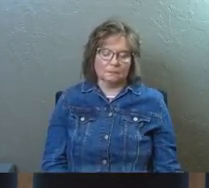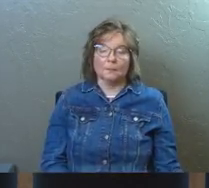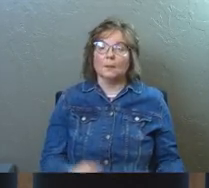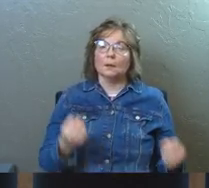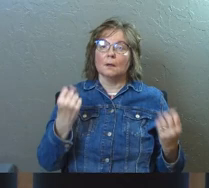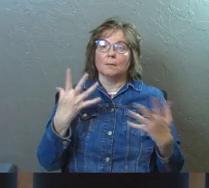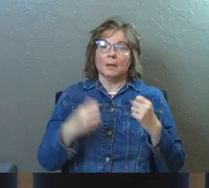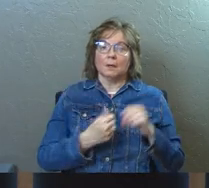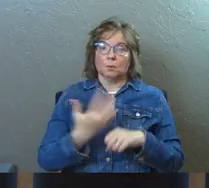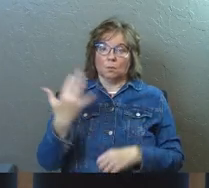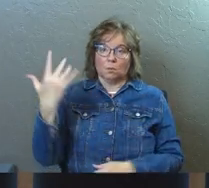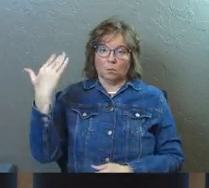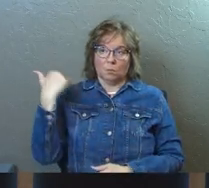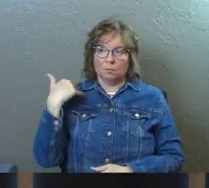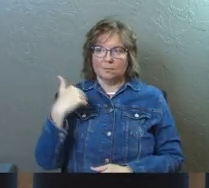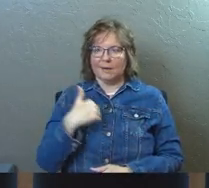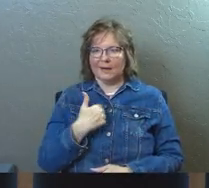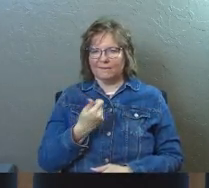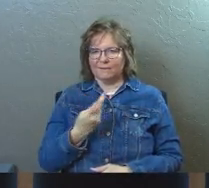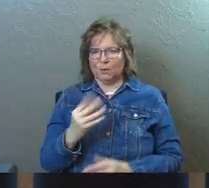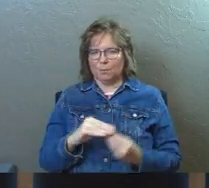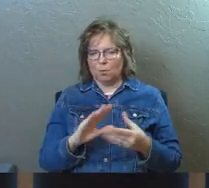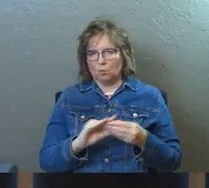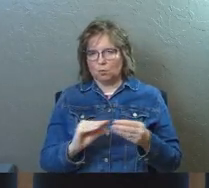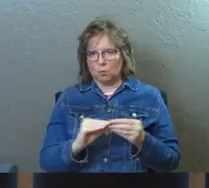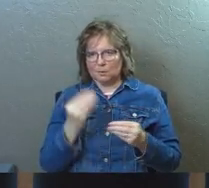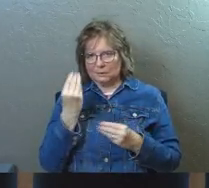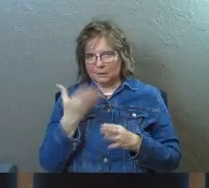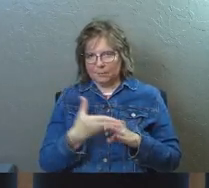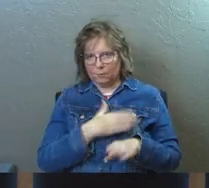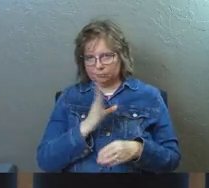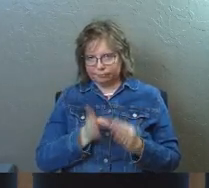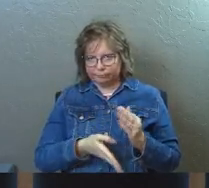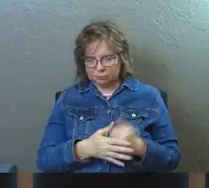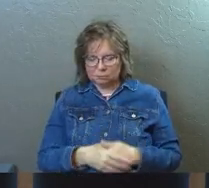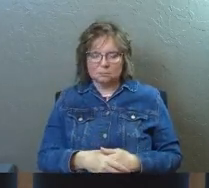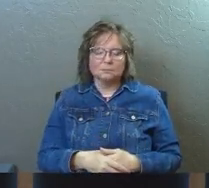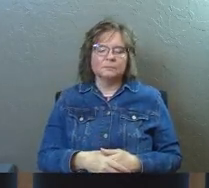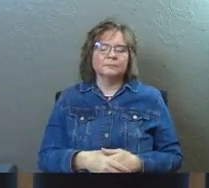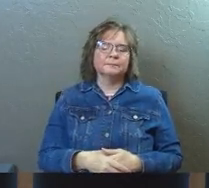Years ago, I've got just a few more stories to tell you before we're done.